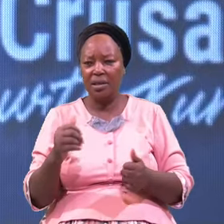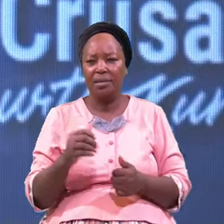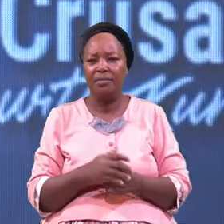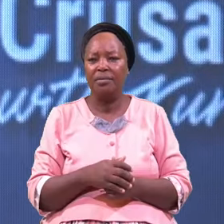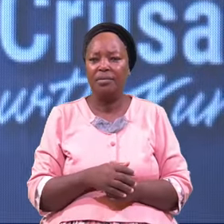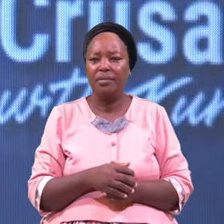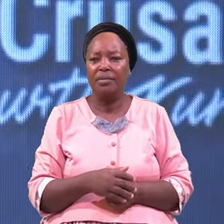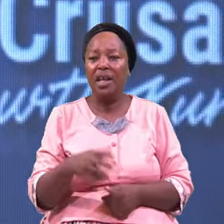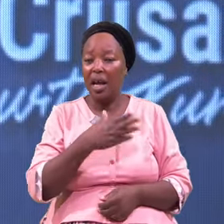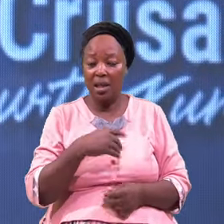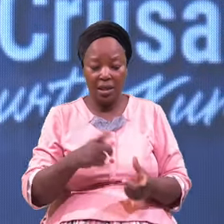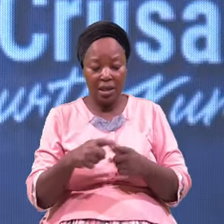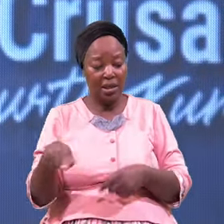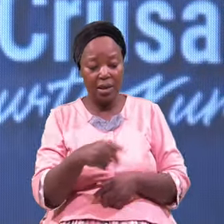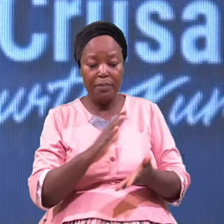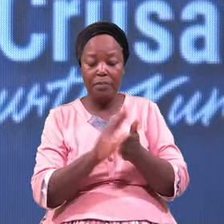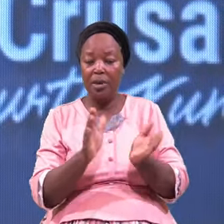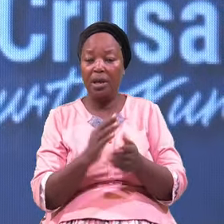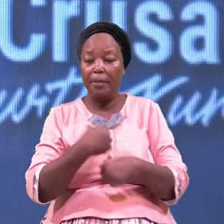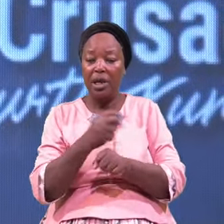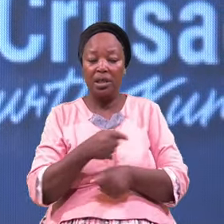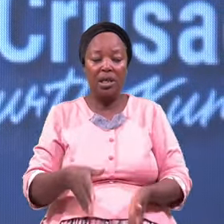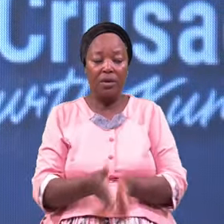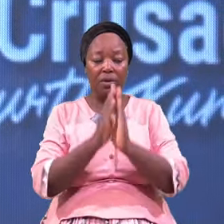And they Make Their Request Before The Lord